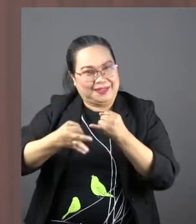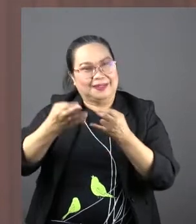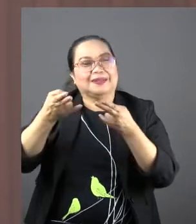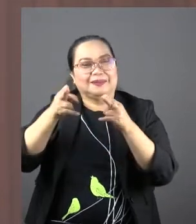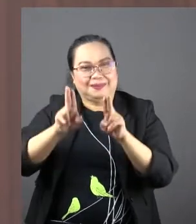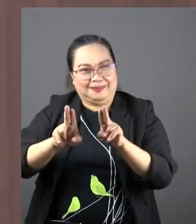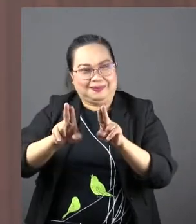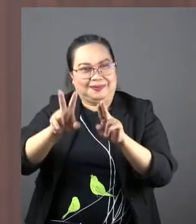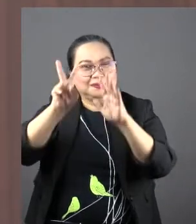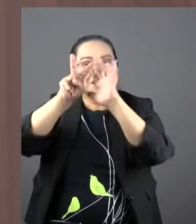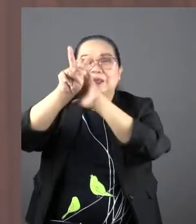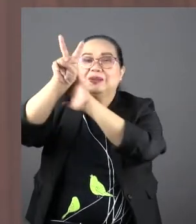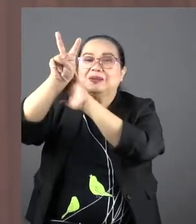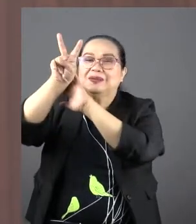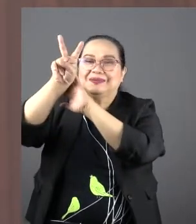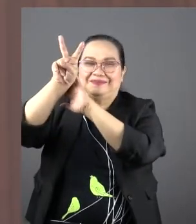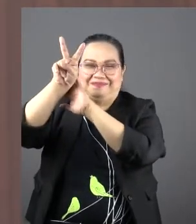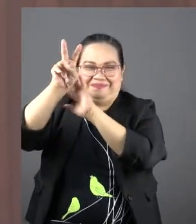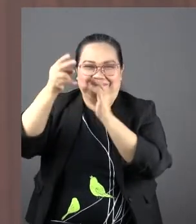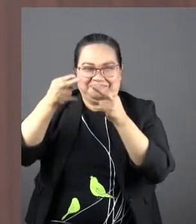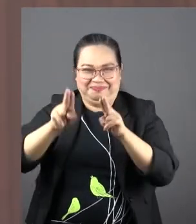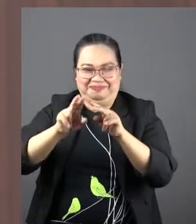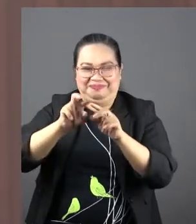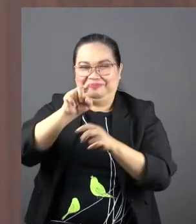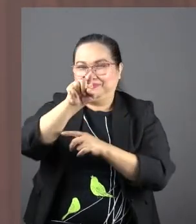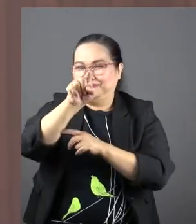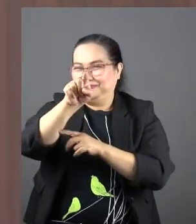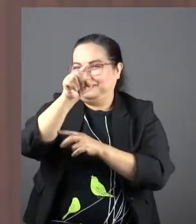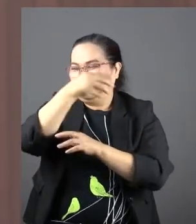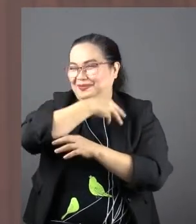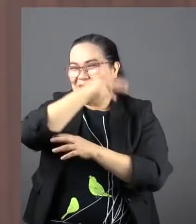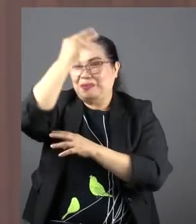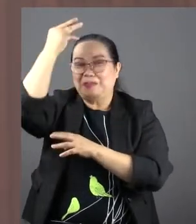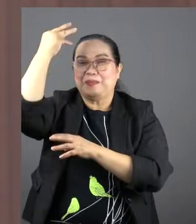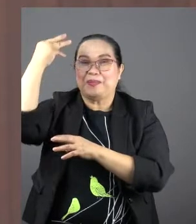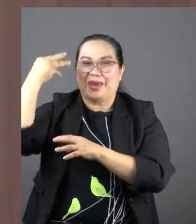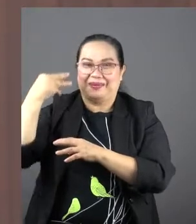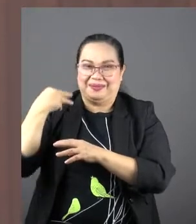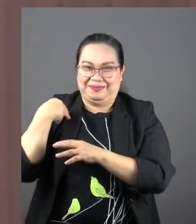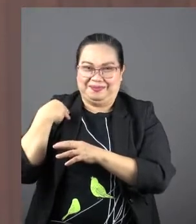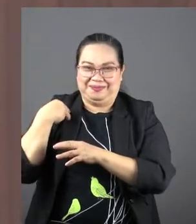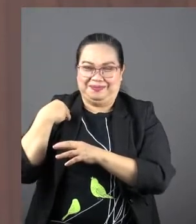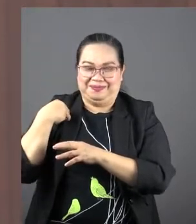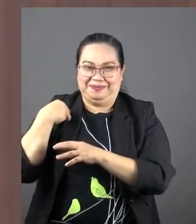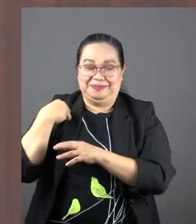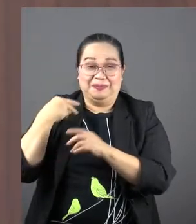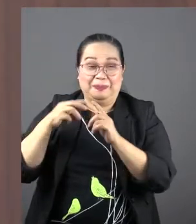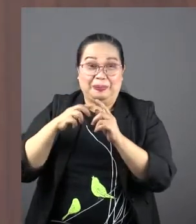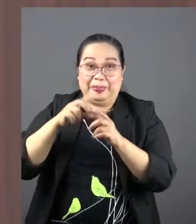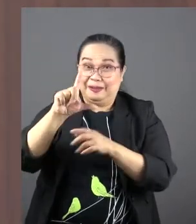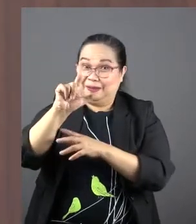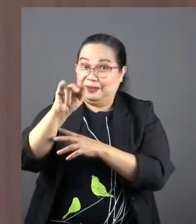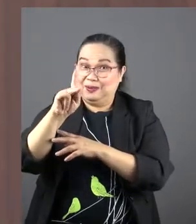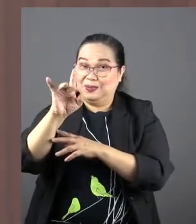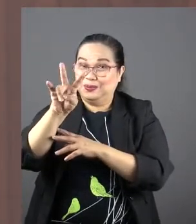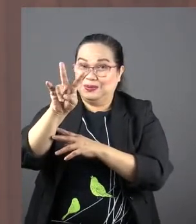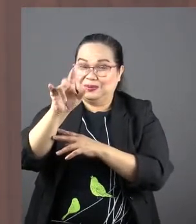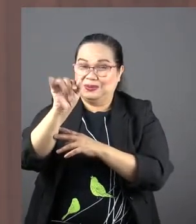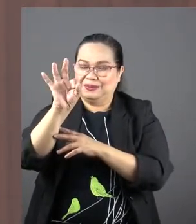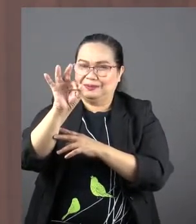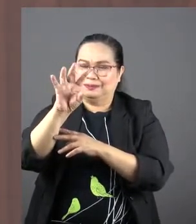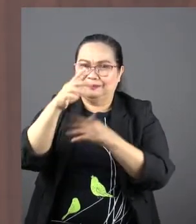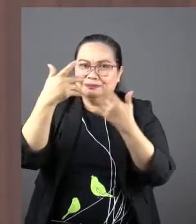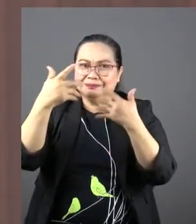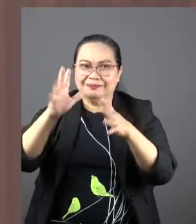The prophecy happens in you and through you. That's Mary. And it says there in Luke 2, 19, After the shepherds